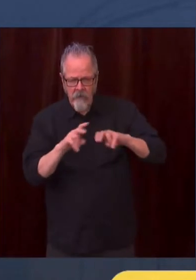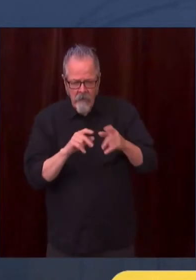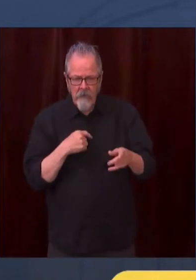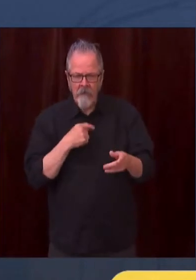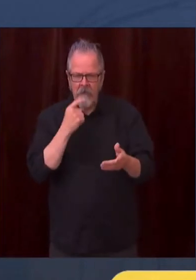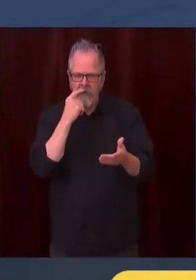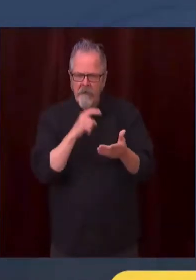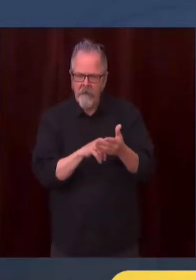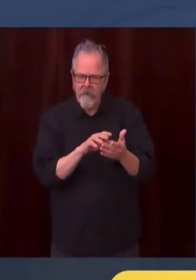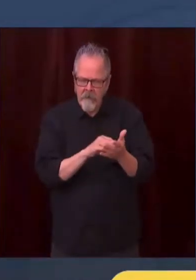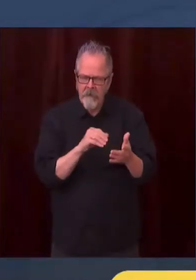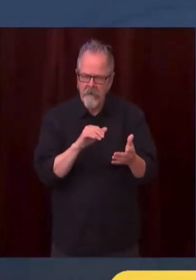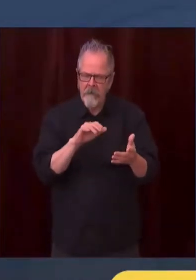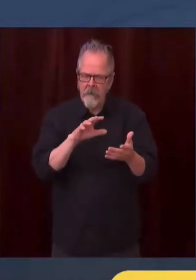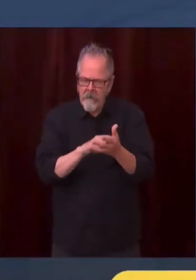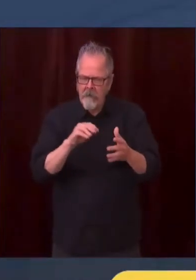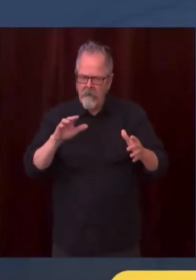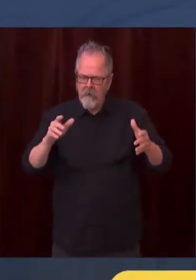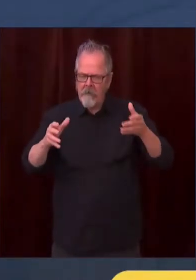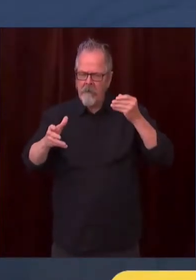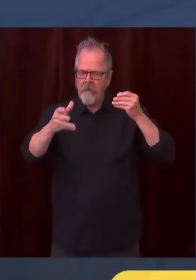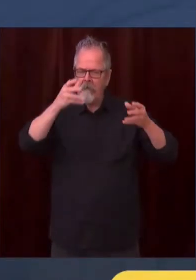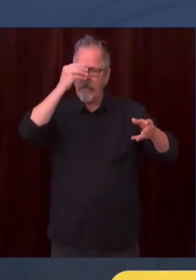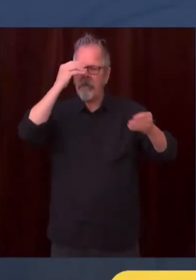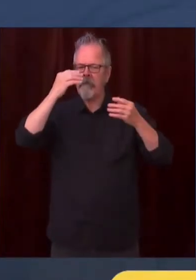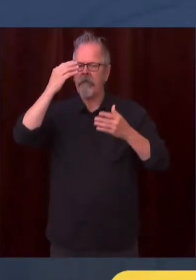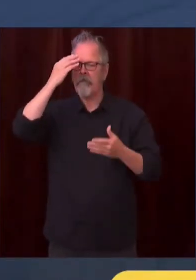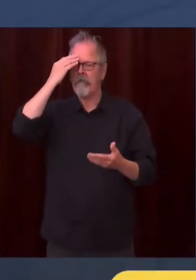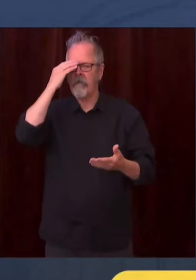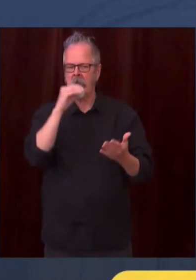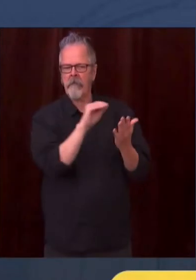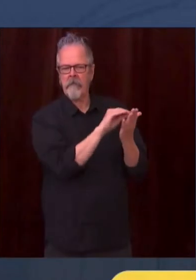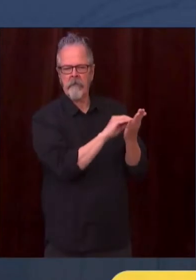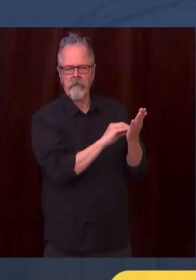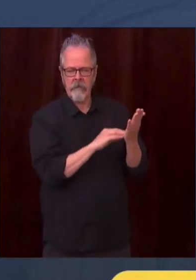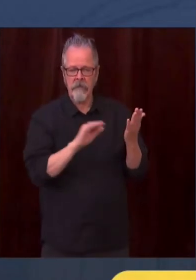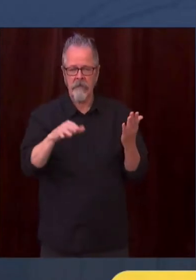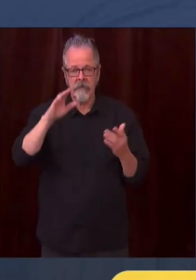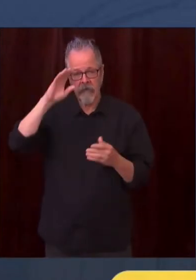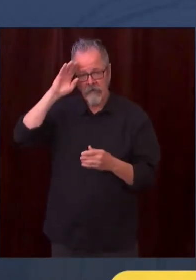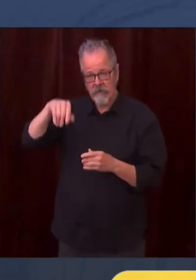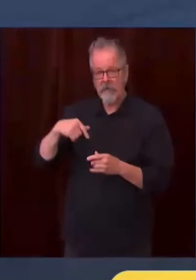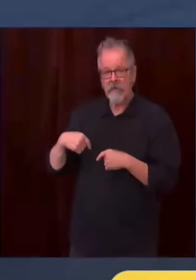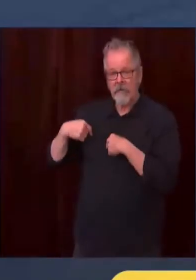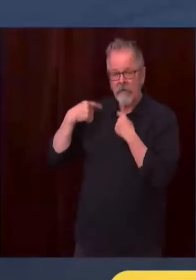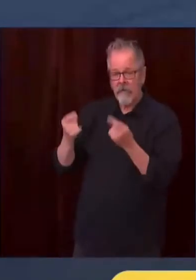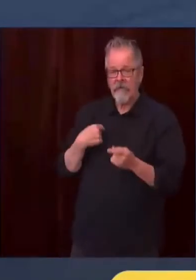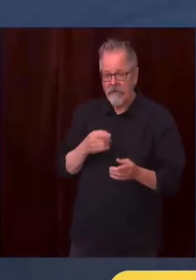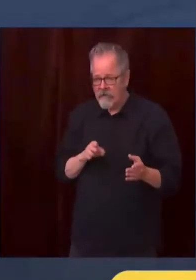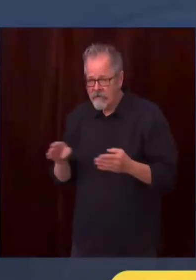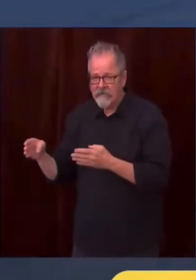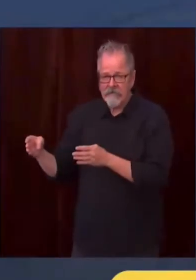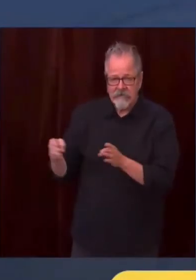recent information, as we always have. And I think our flexibility throughout this pandemic has been